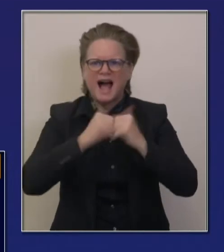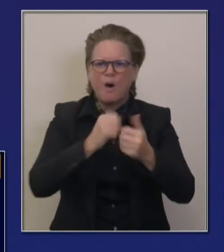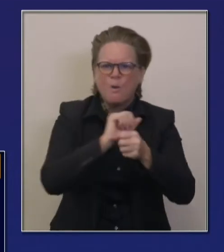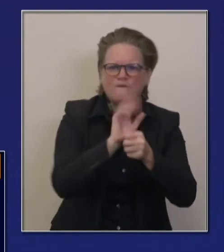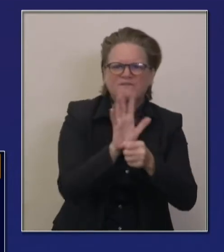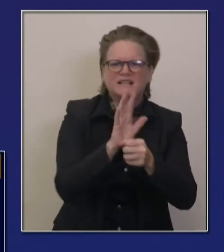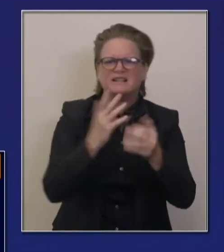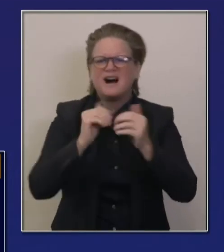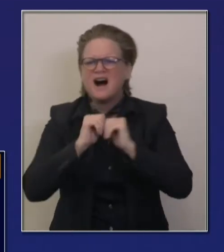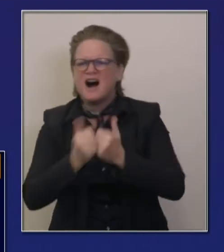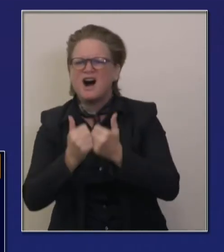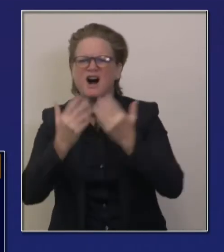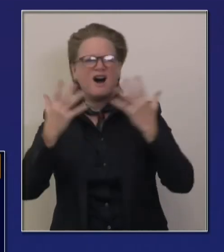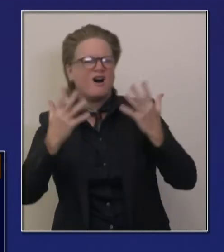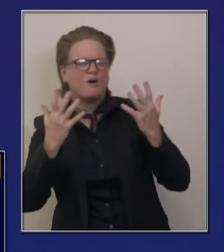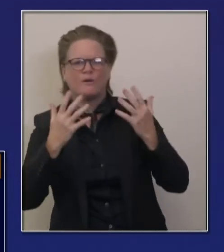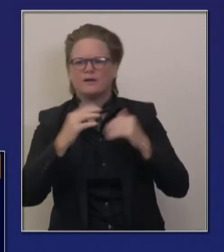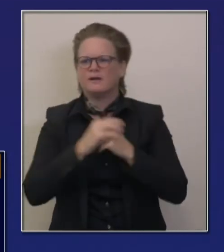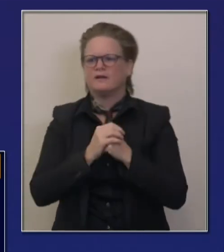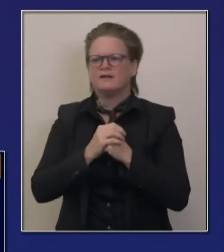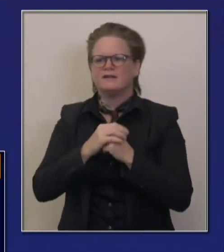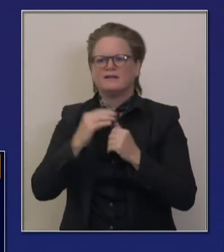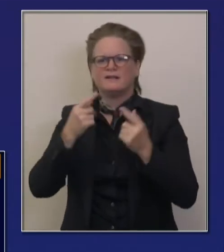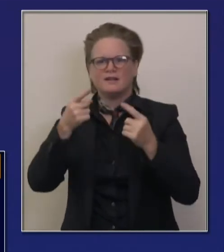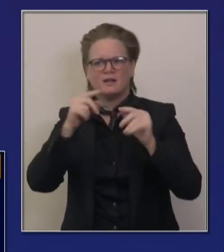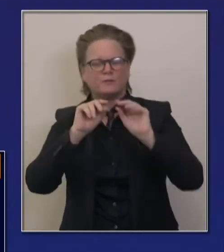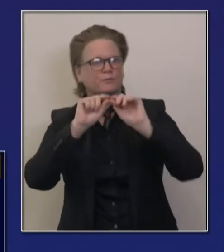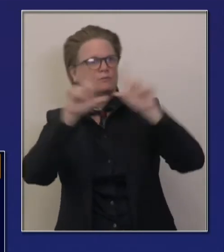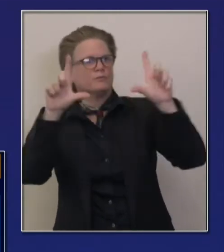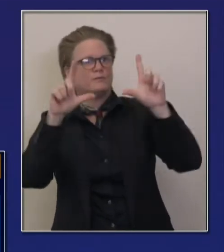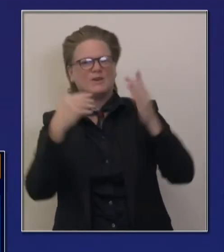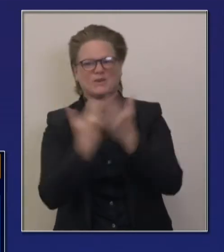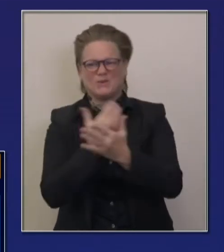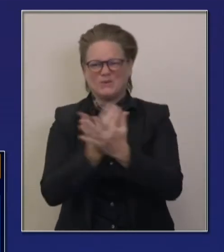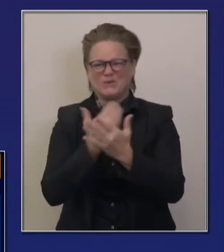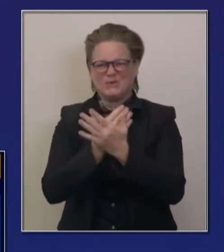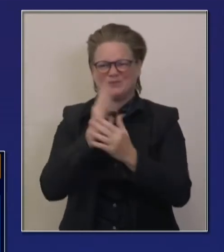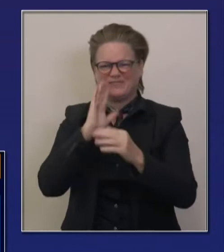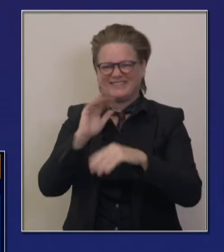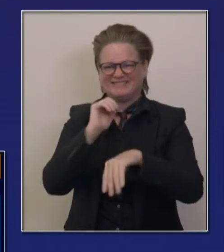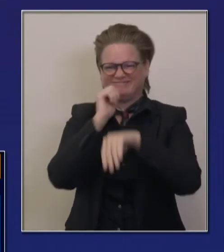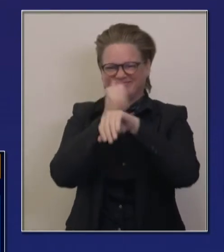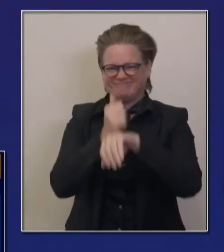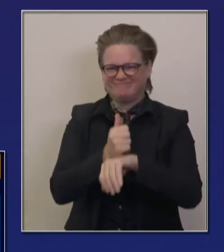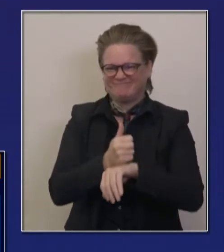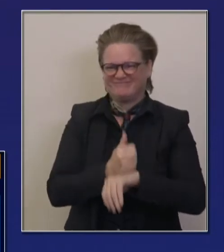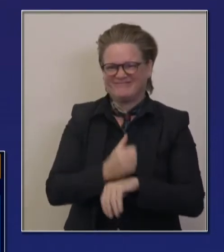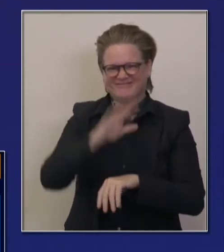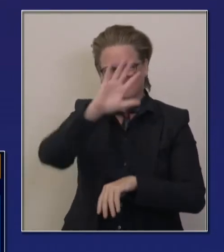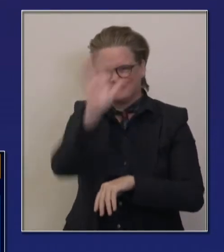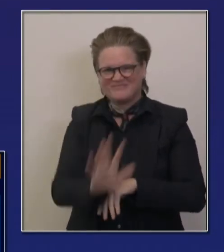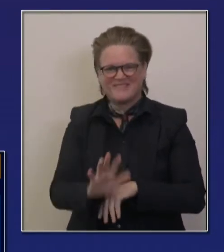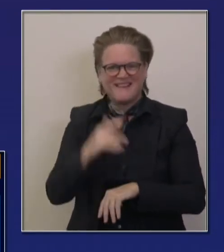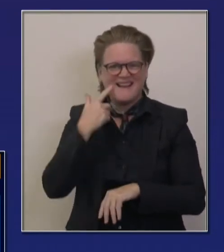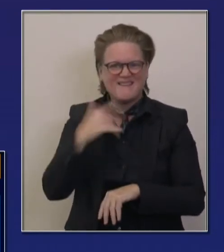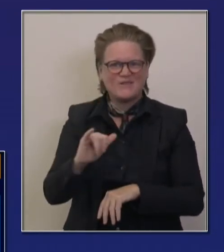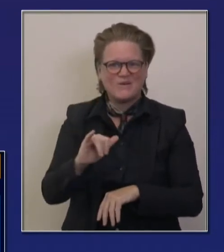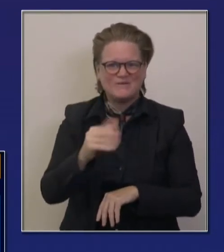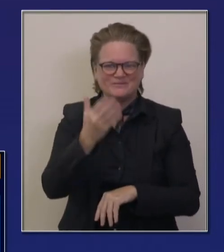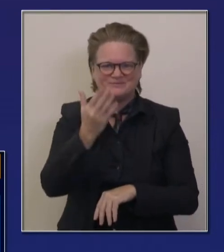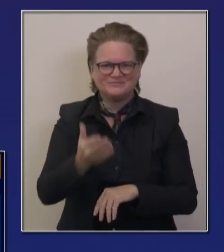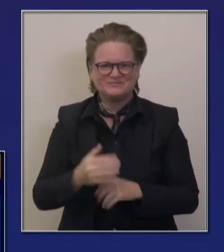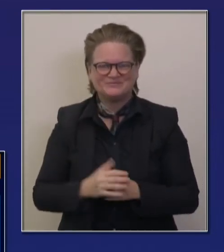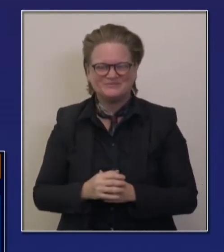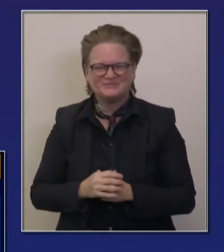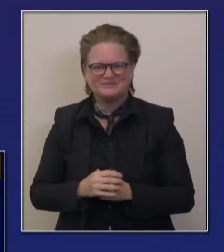These are the new iconic ads that we are putting up. You can see this is an actual mock-up